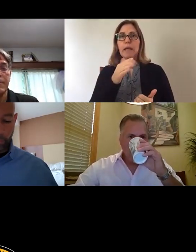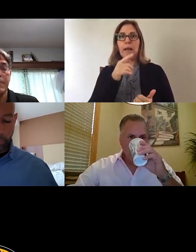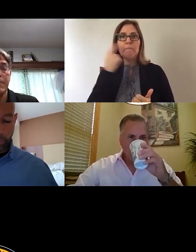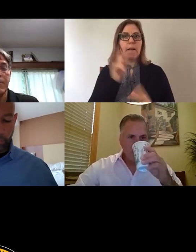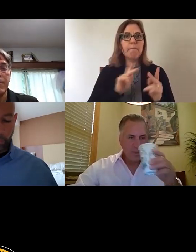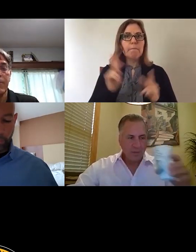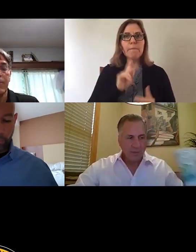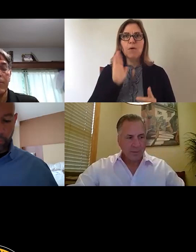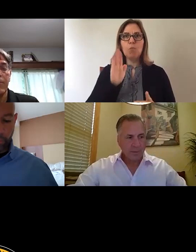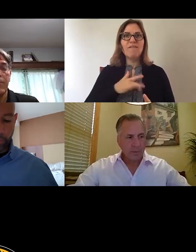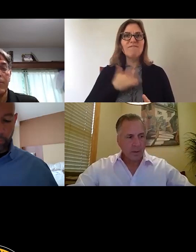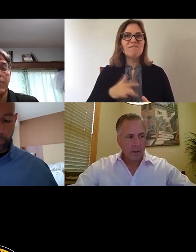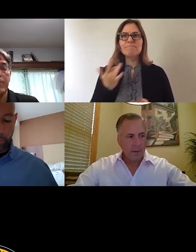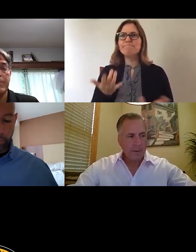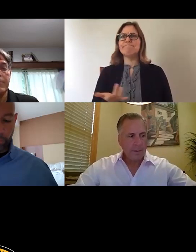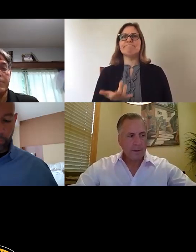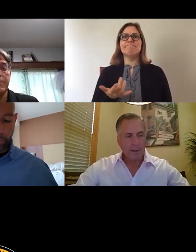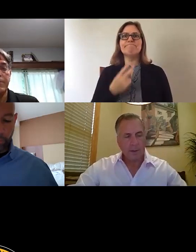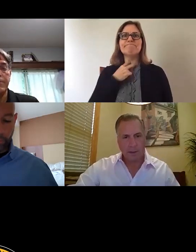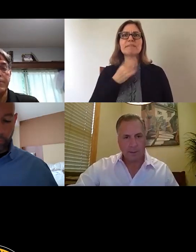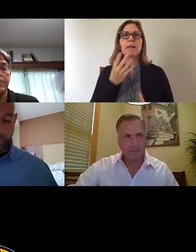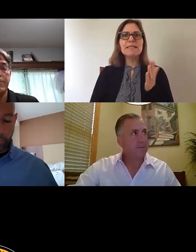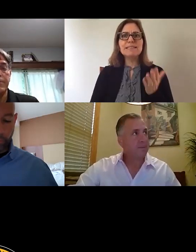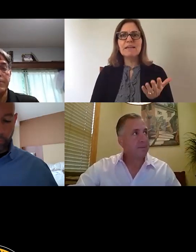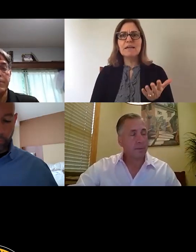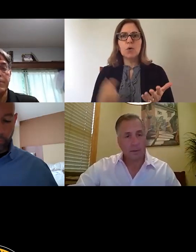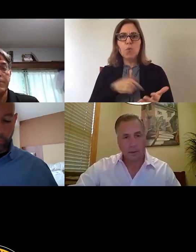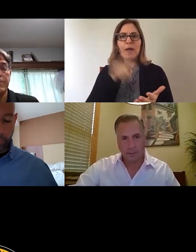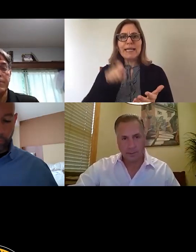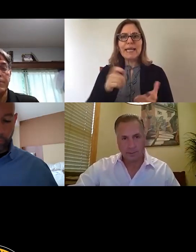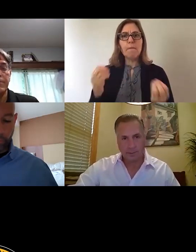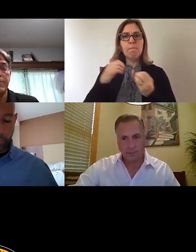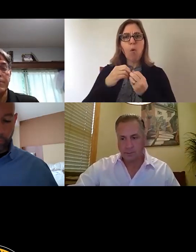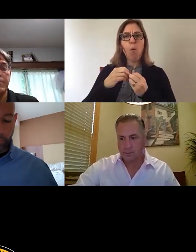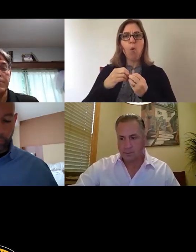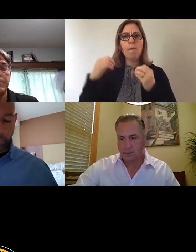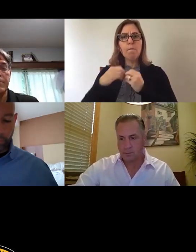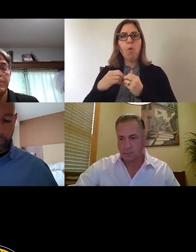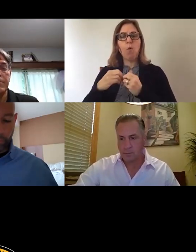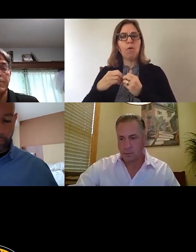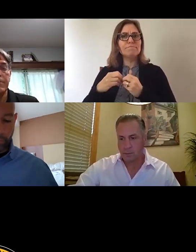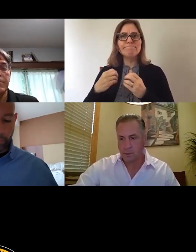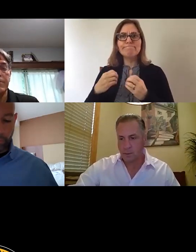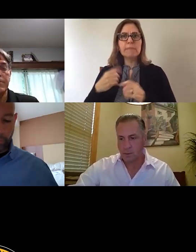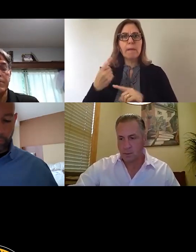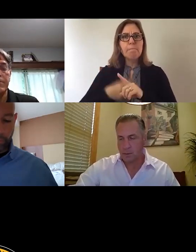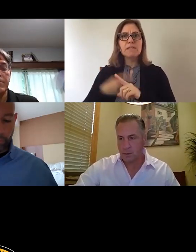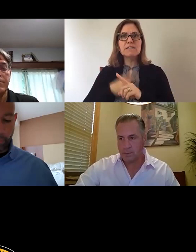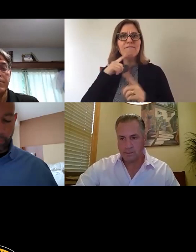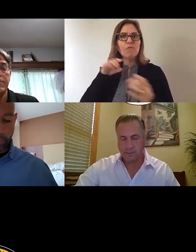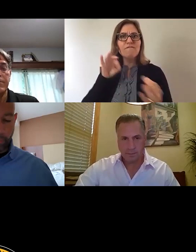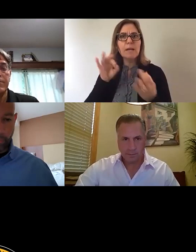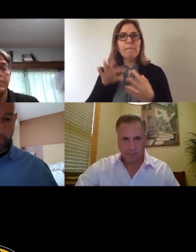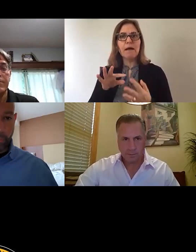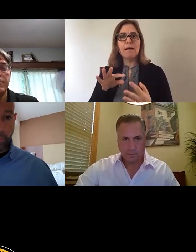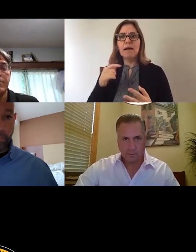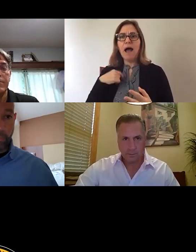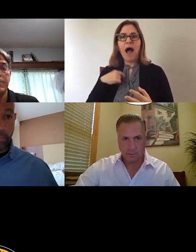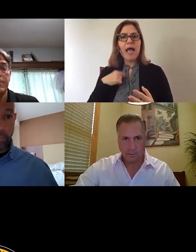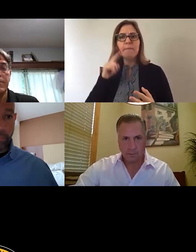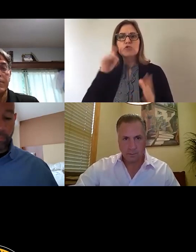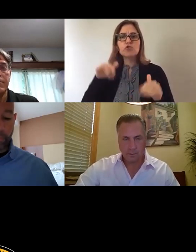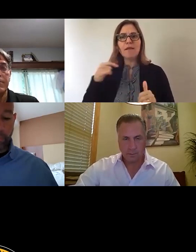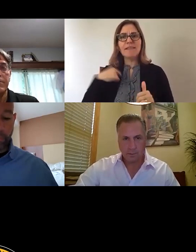three to four more months of feedback. I find it disturbing that I'm the only mayoral candidate